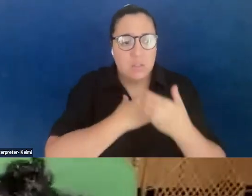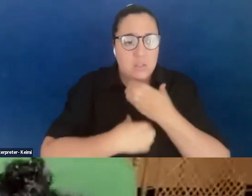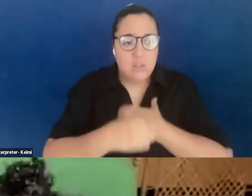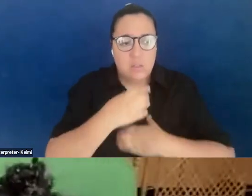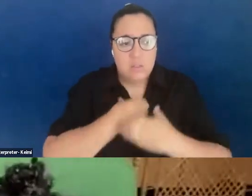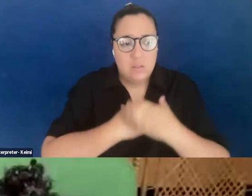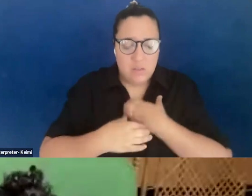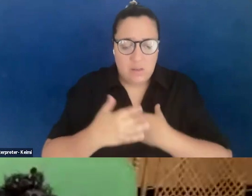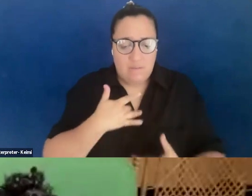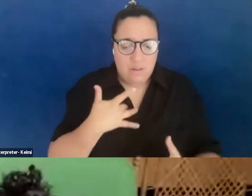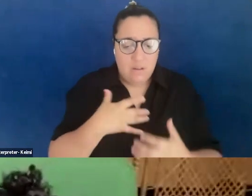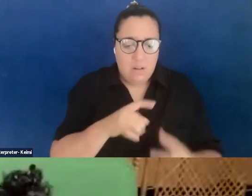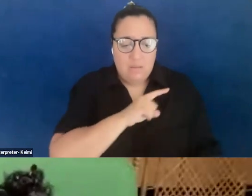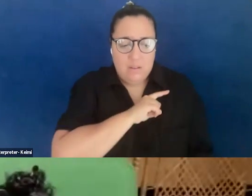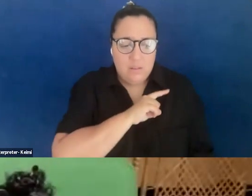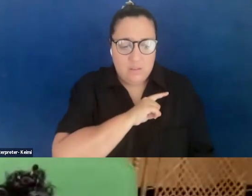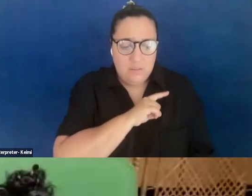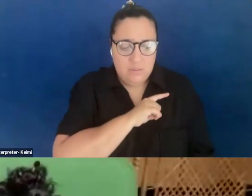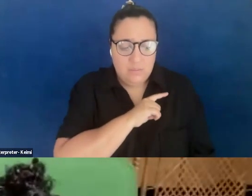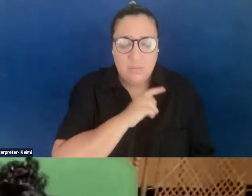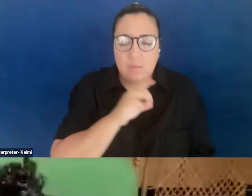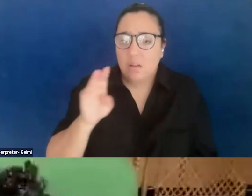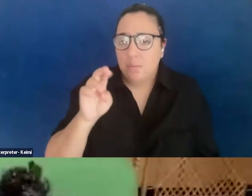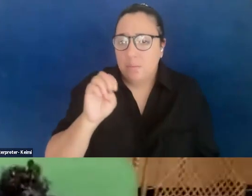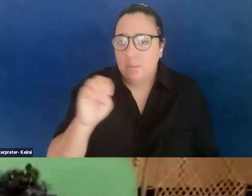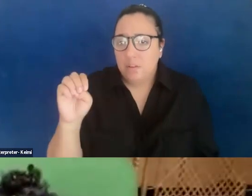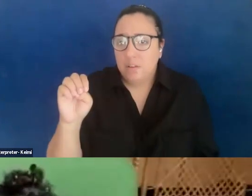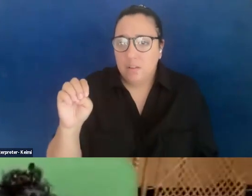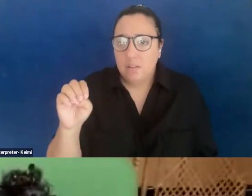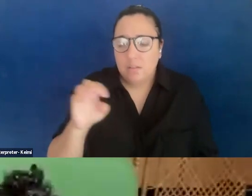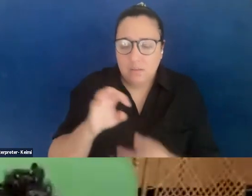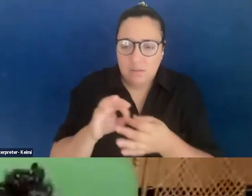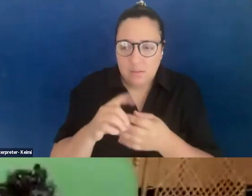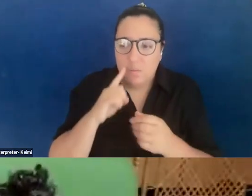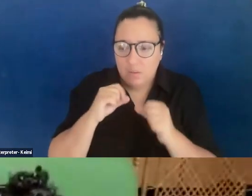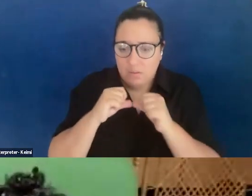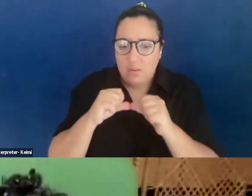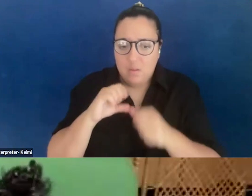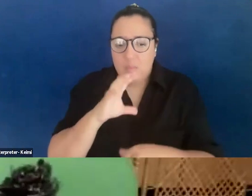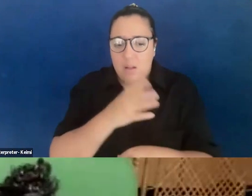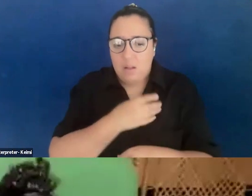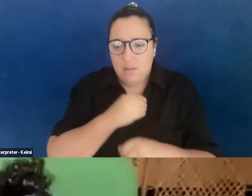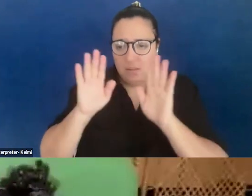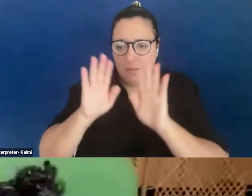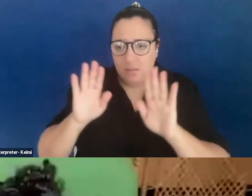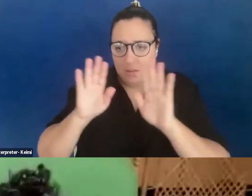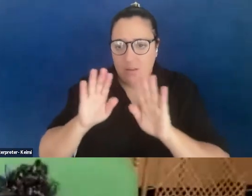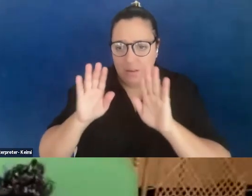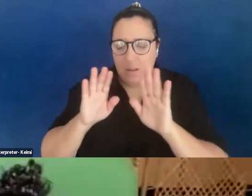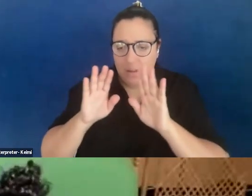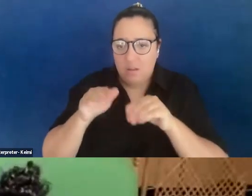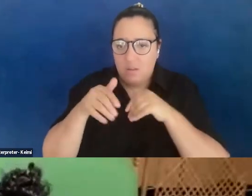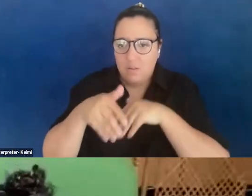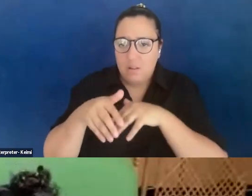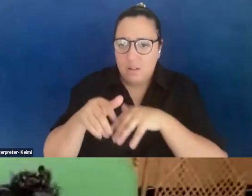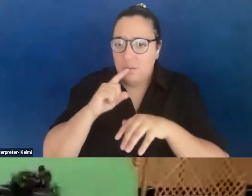feel. Brie says, we've been having regular Palestine rallies on Sundays, and they've been incredible coalition building spaces.